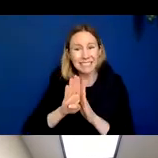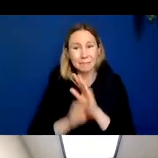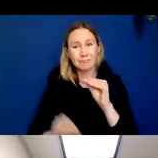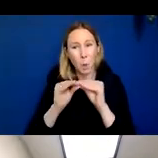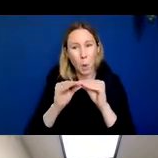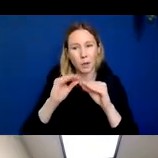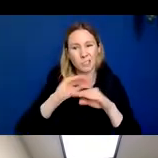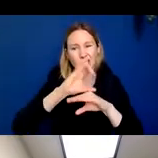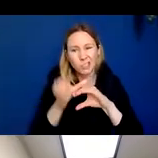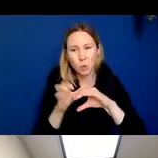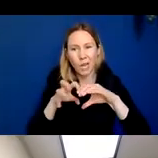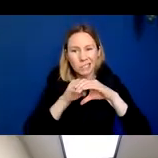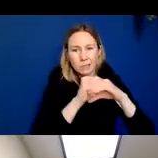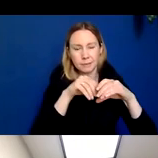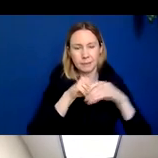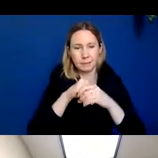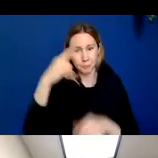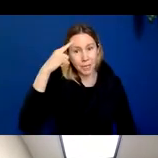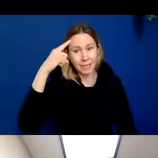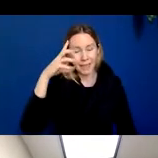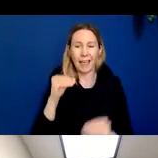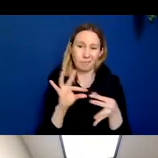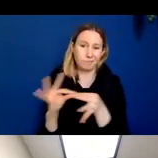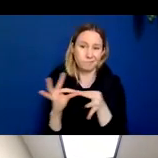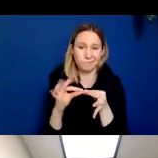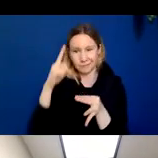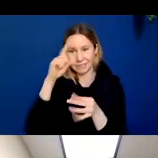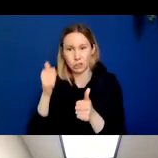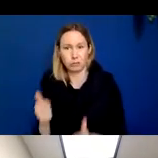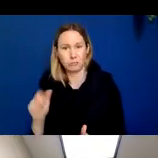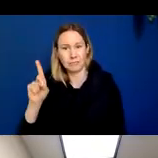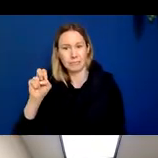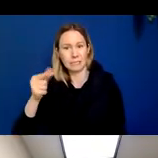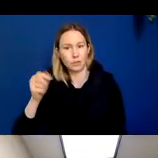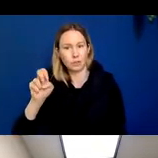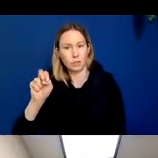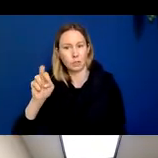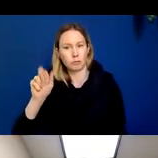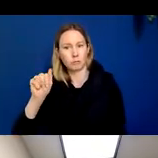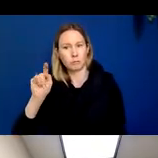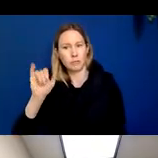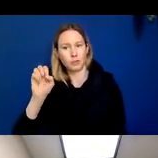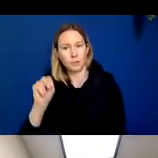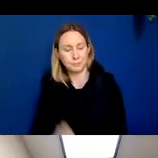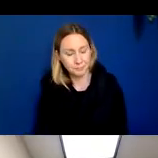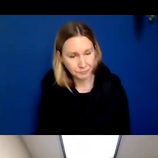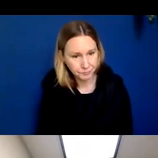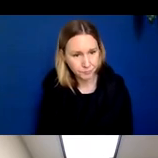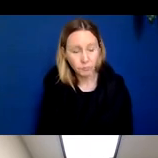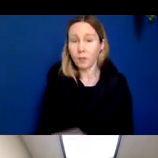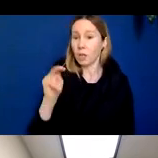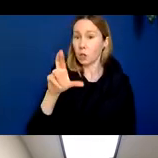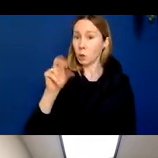associated degeneration. And now the neuropathologist could have found something entirely different, right?